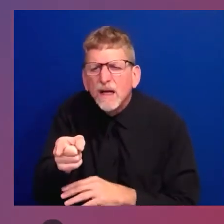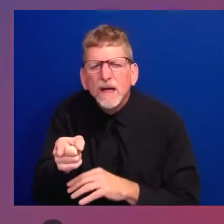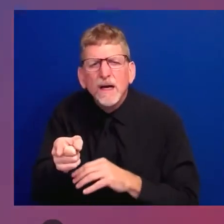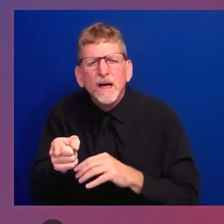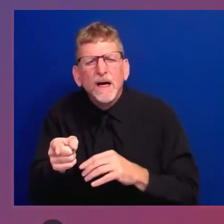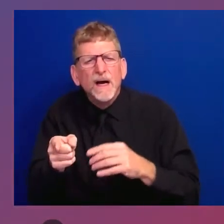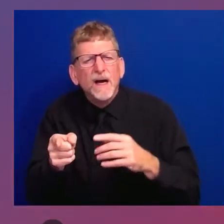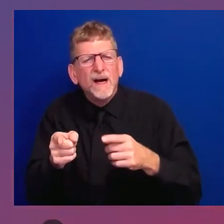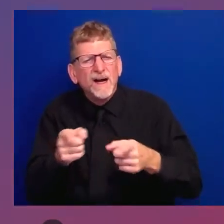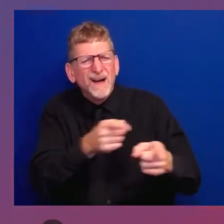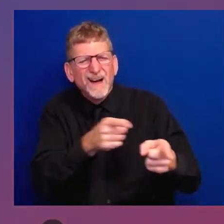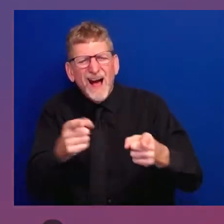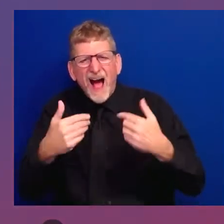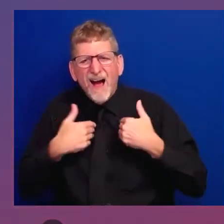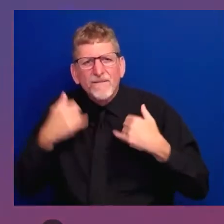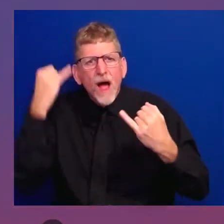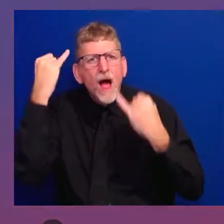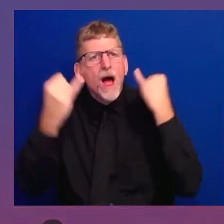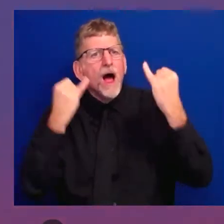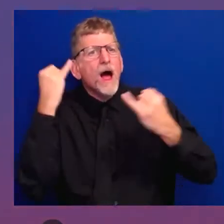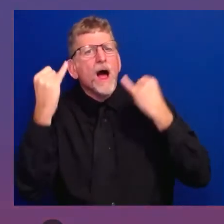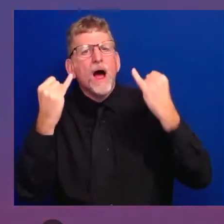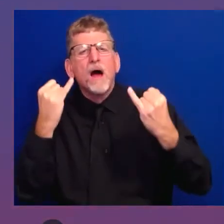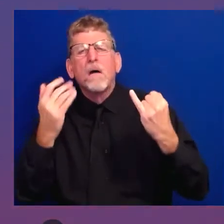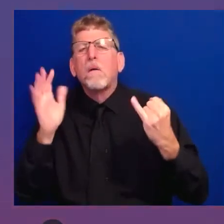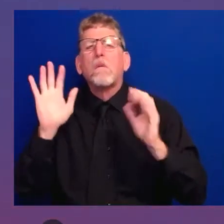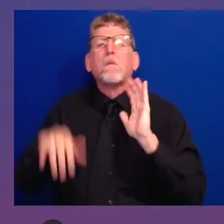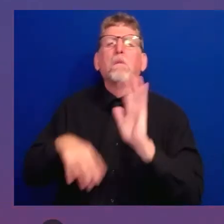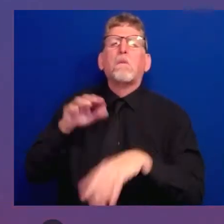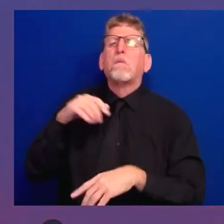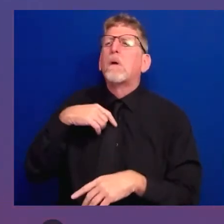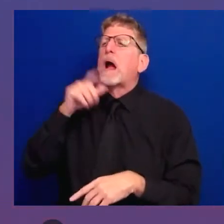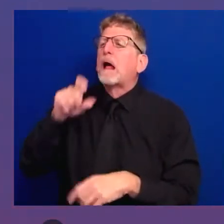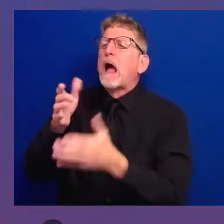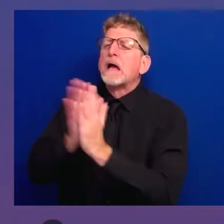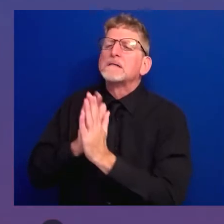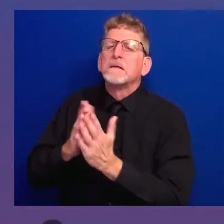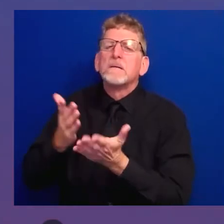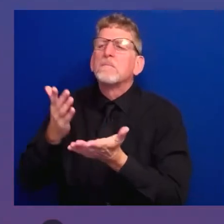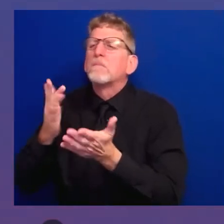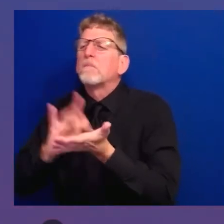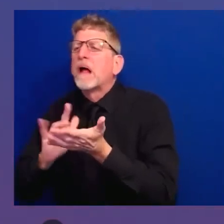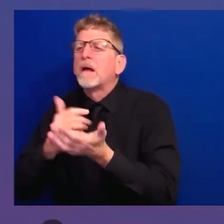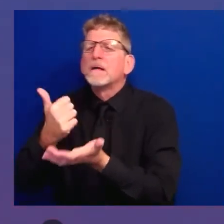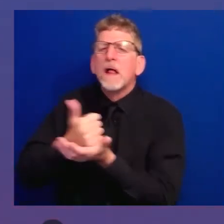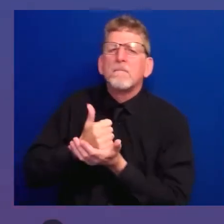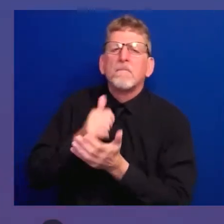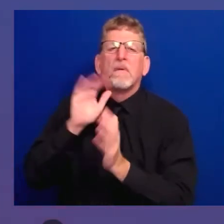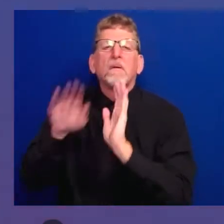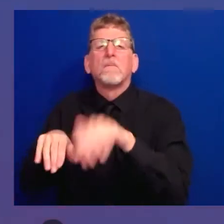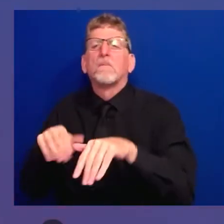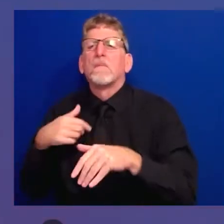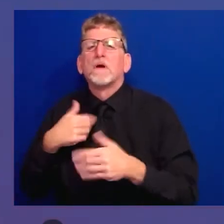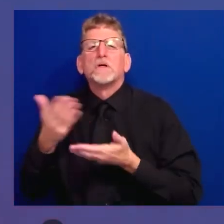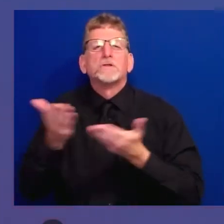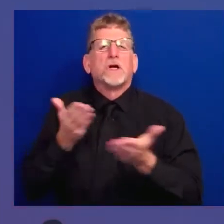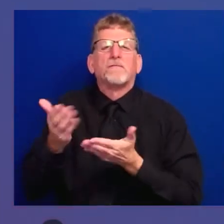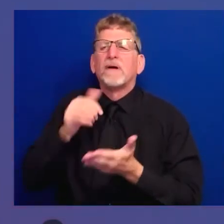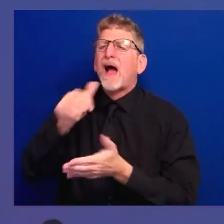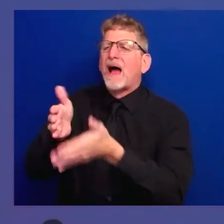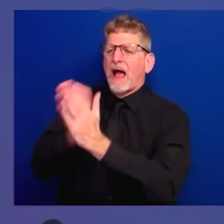for anything. You're military. You don't ask for anything. You just serve. You should be asking. You should be letting us know.